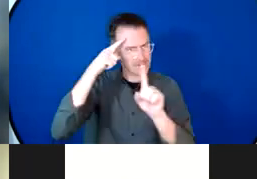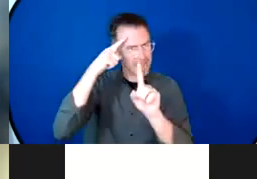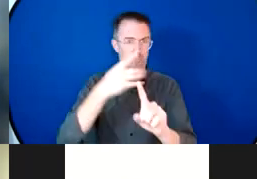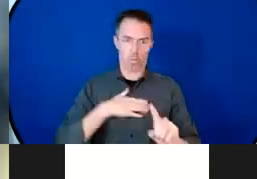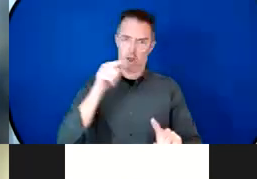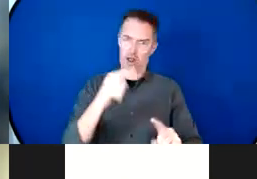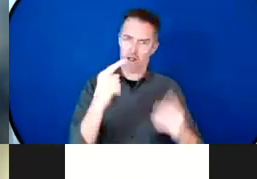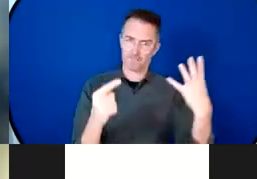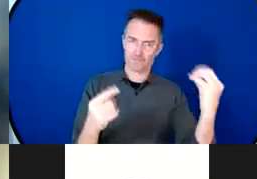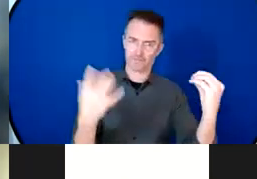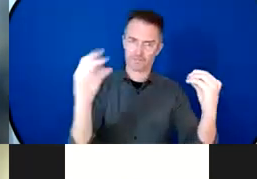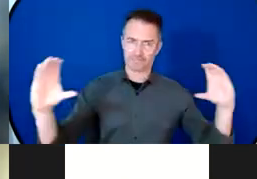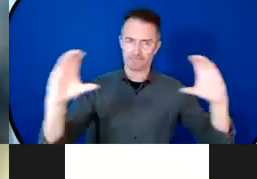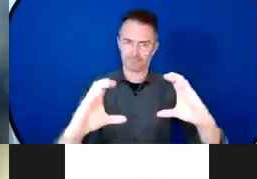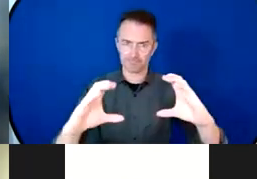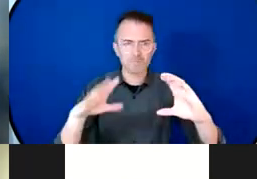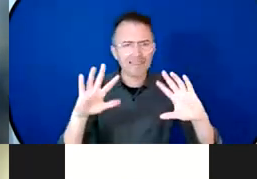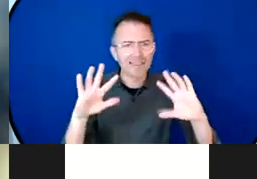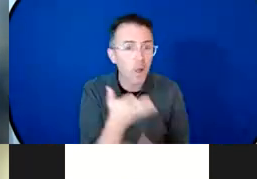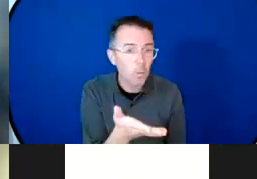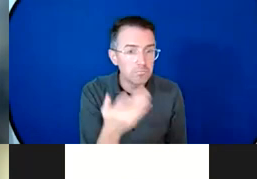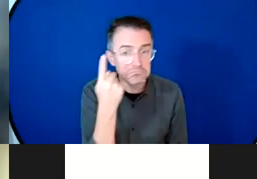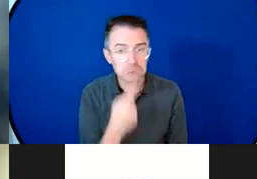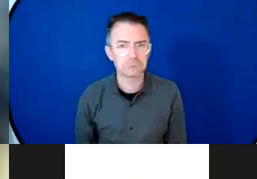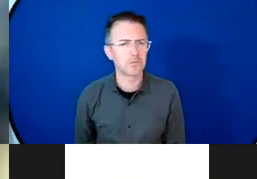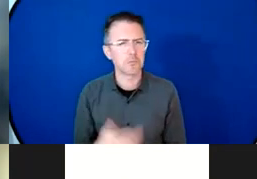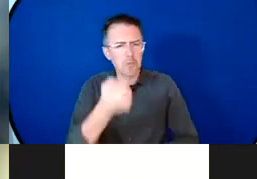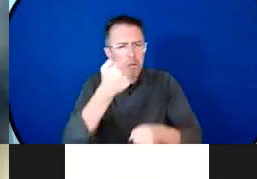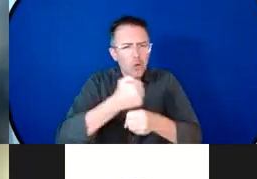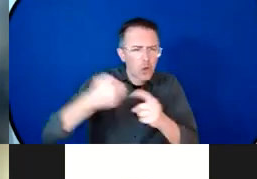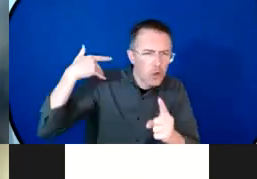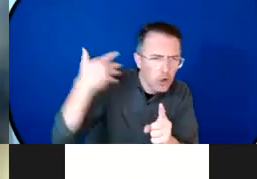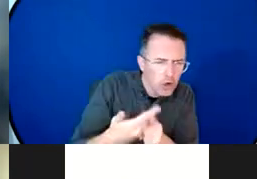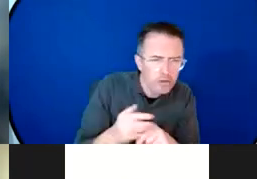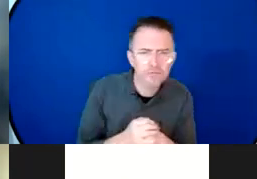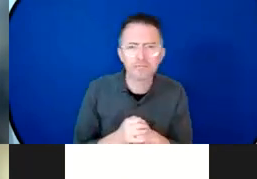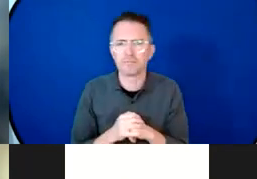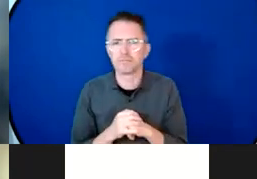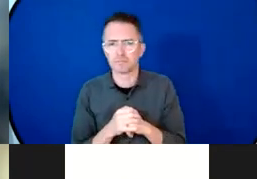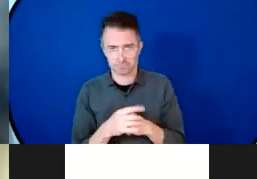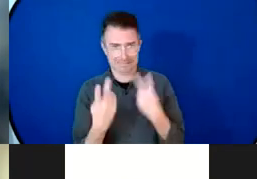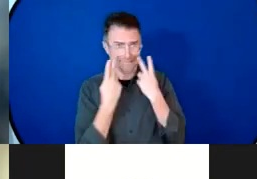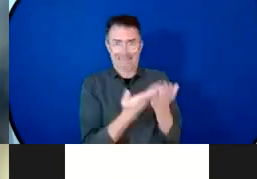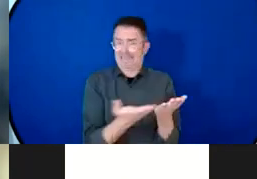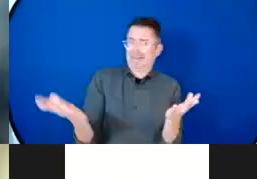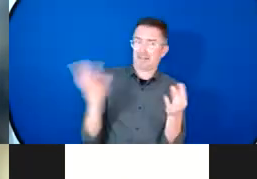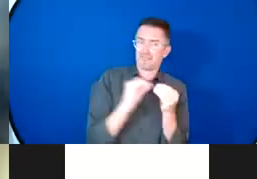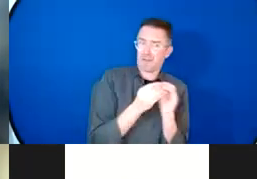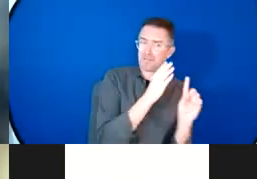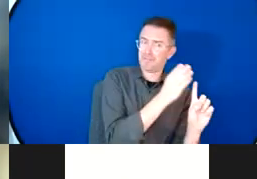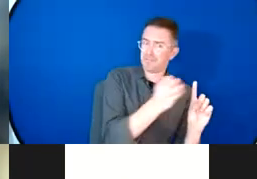that we more urgently see the issues around women and girls and young people